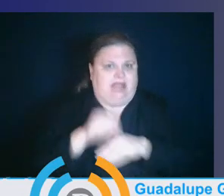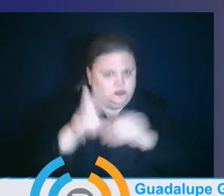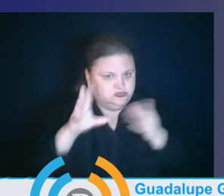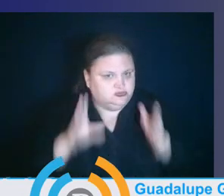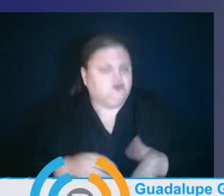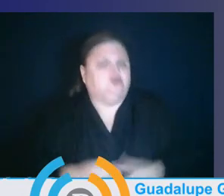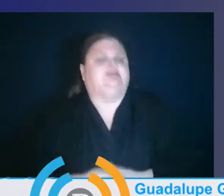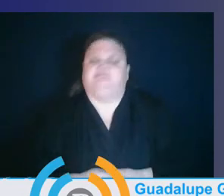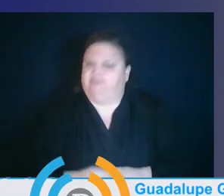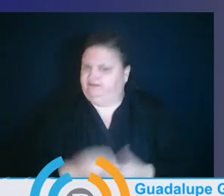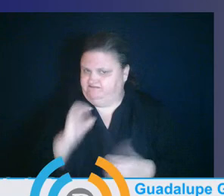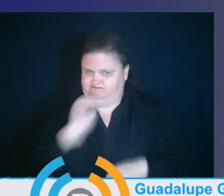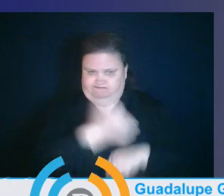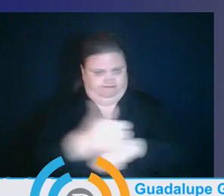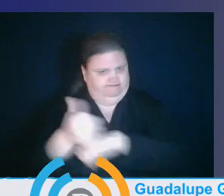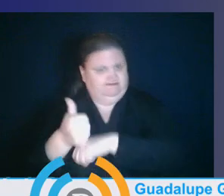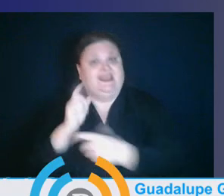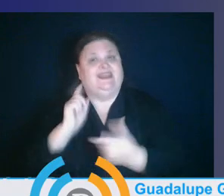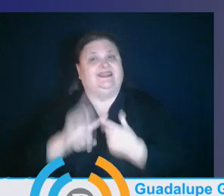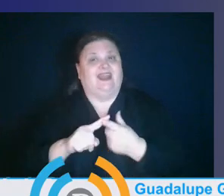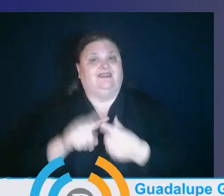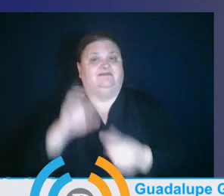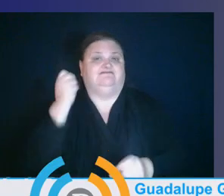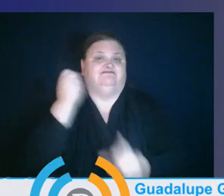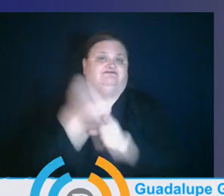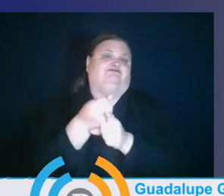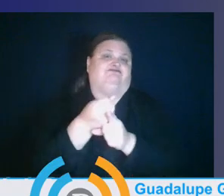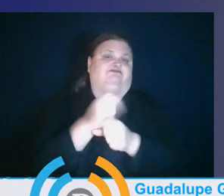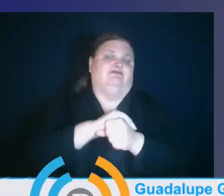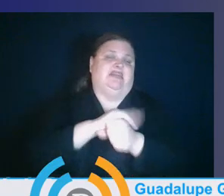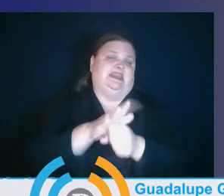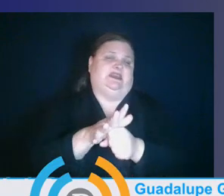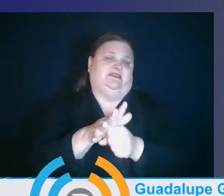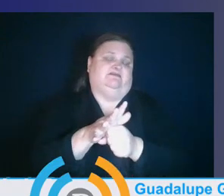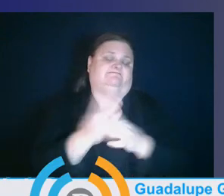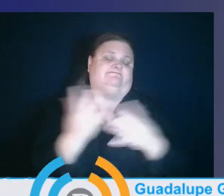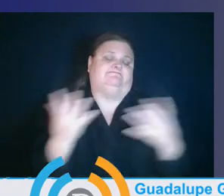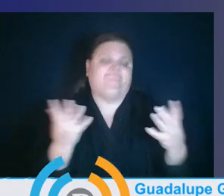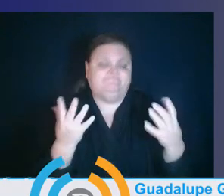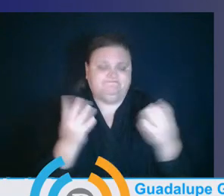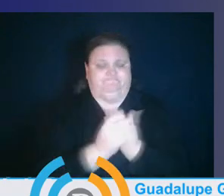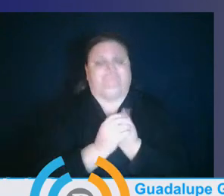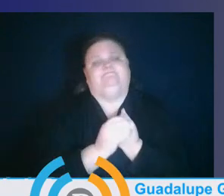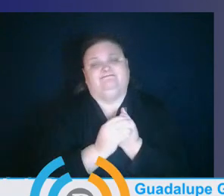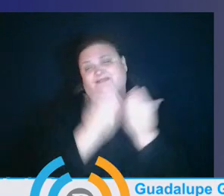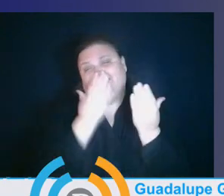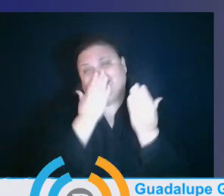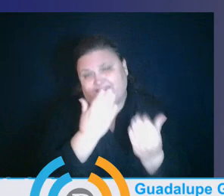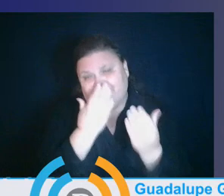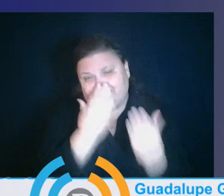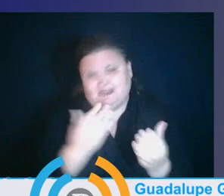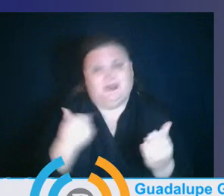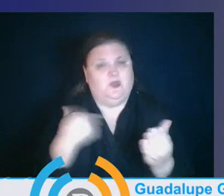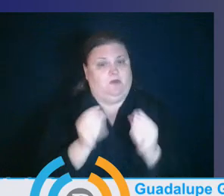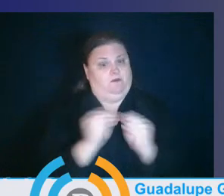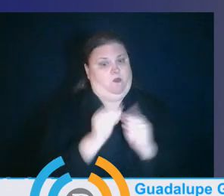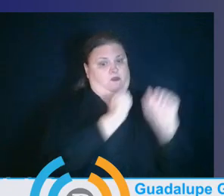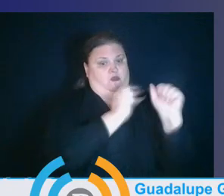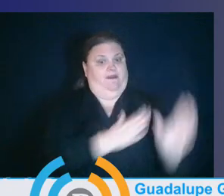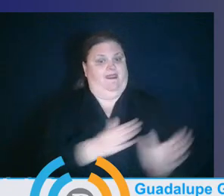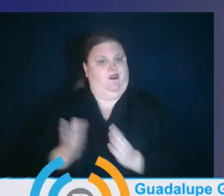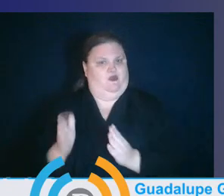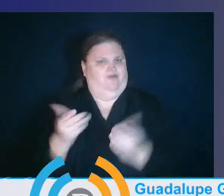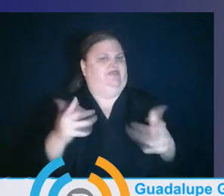place and then the pandemic hit. And so thank goodness for us, you know, in some ways we were more prepared than we might have been,